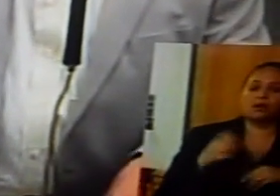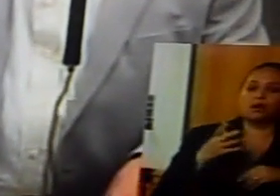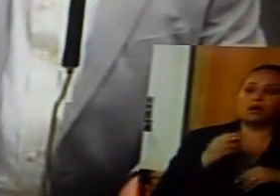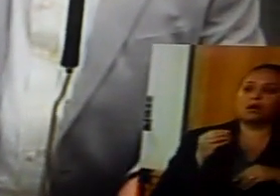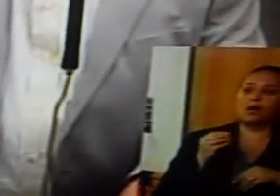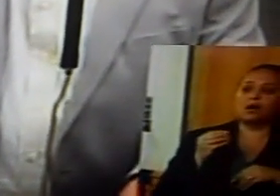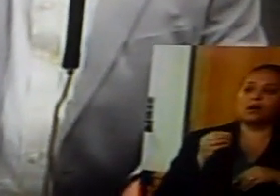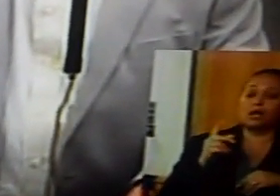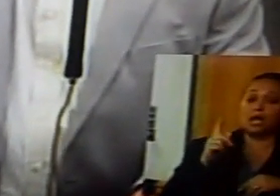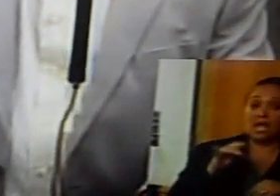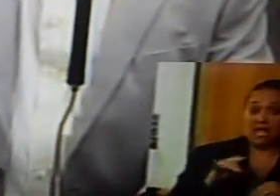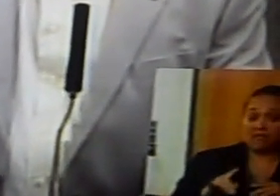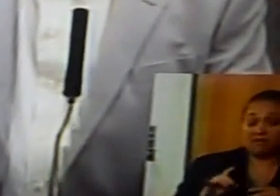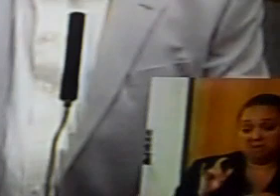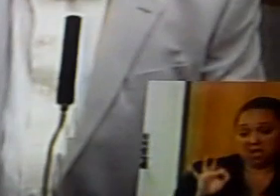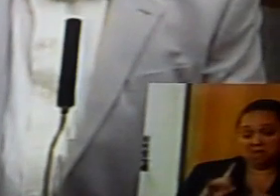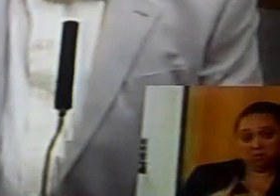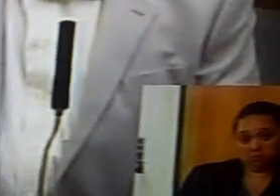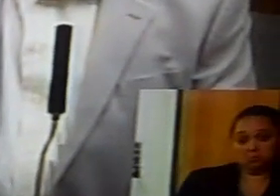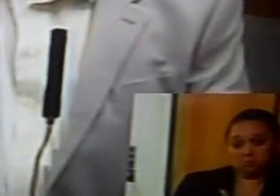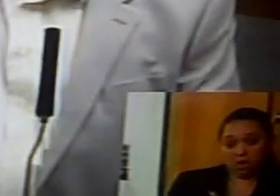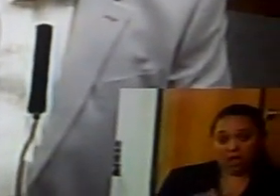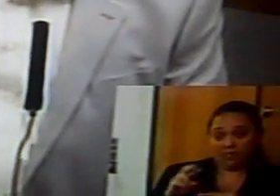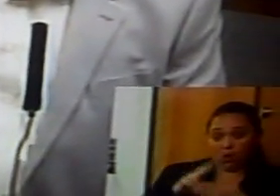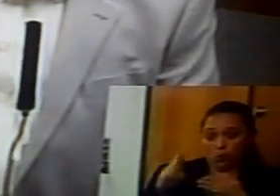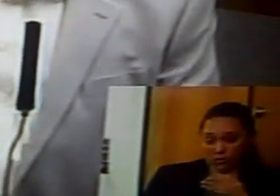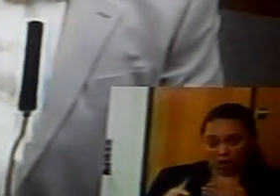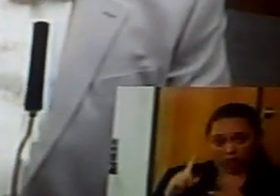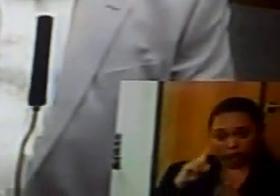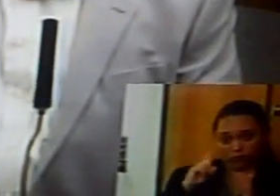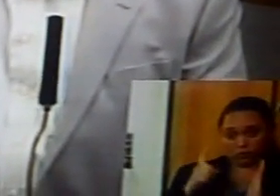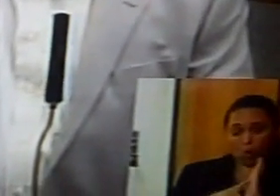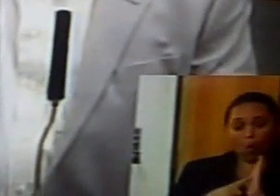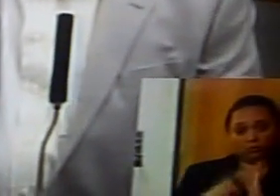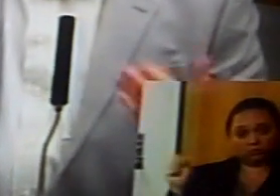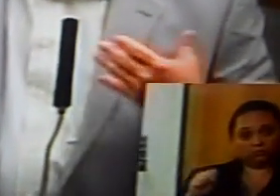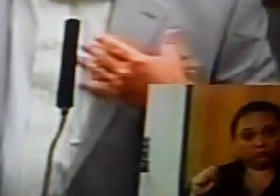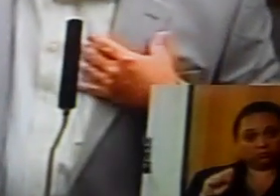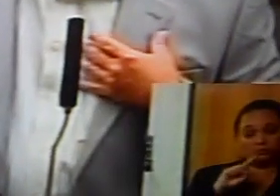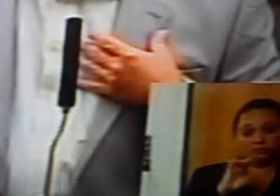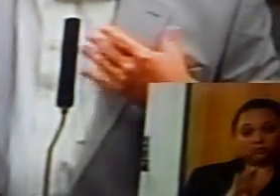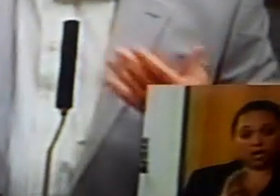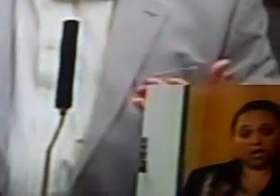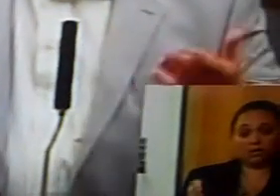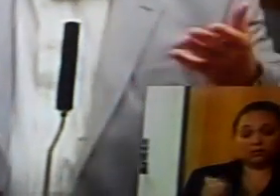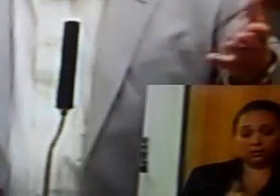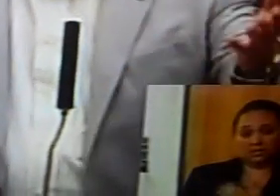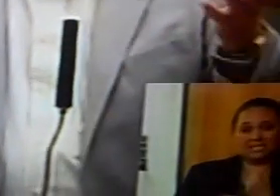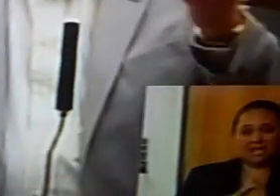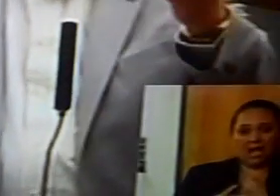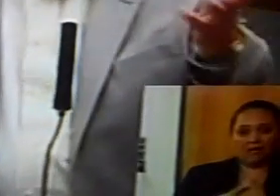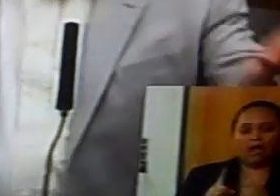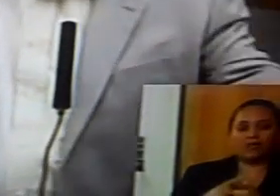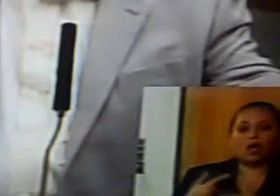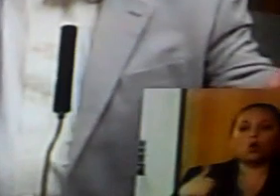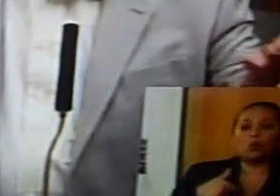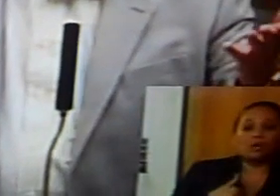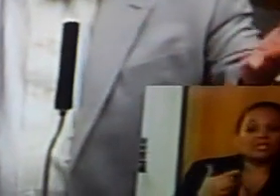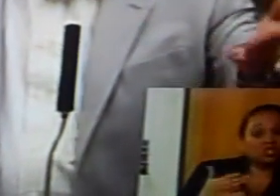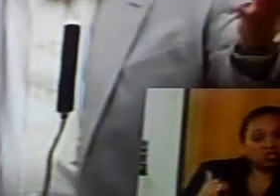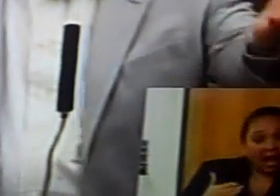and if they are implemented and the result is a savings, then we share a percentage. That's what you are,